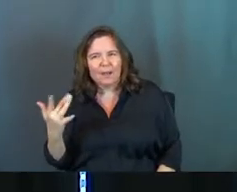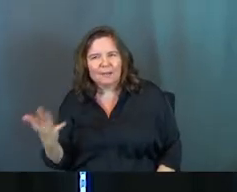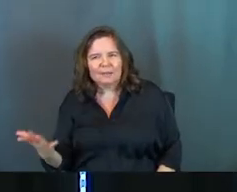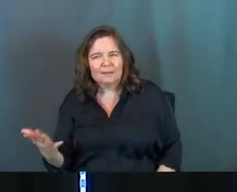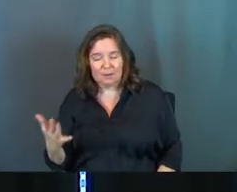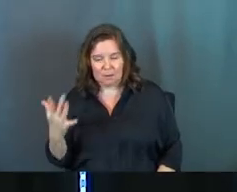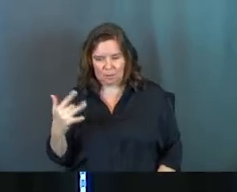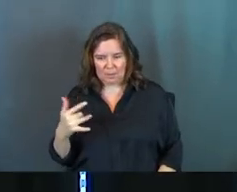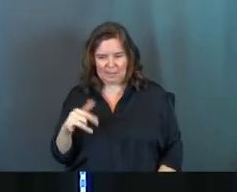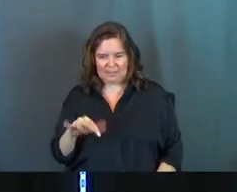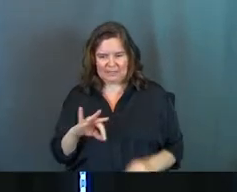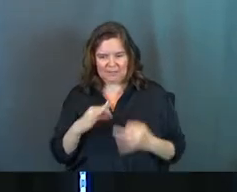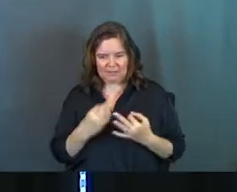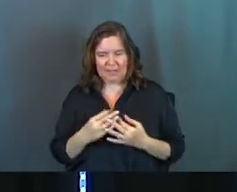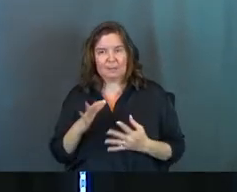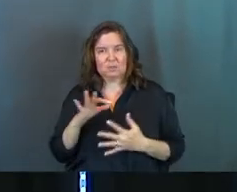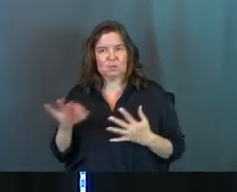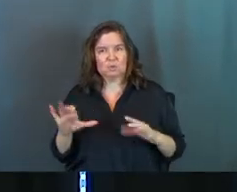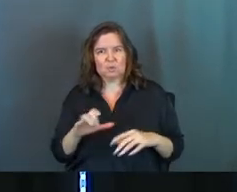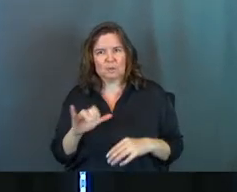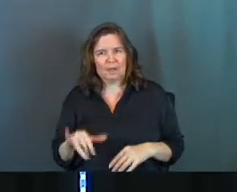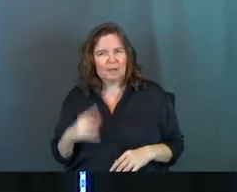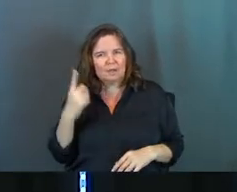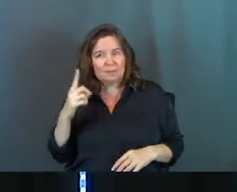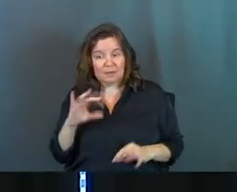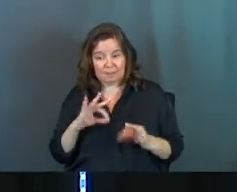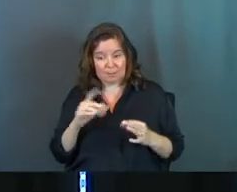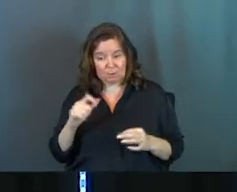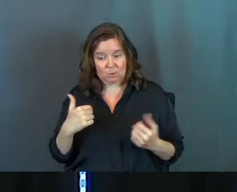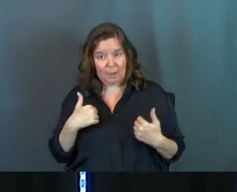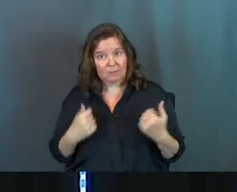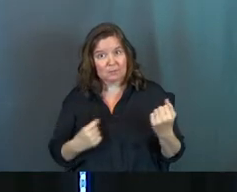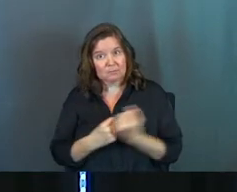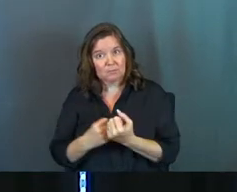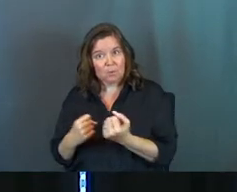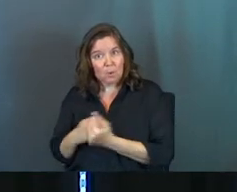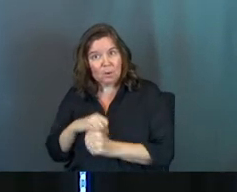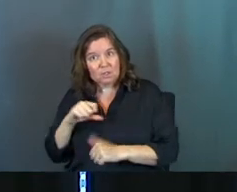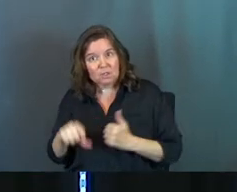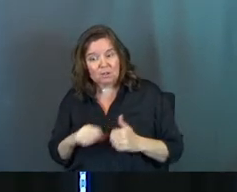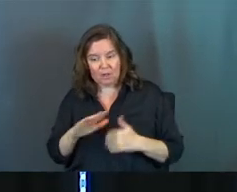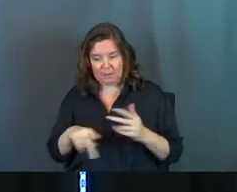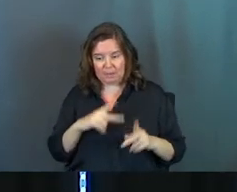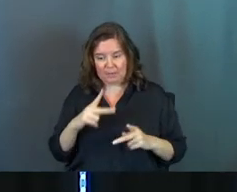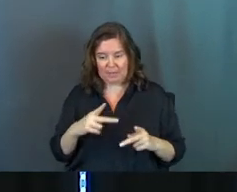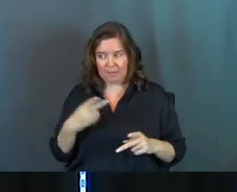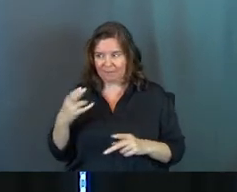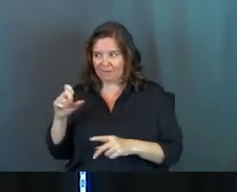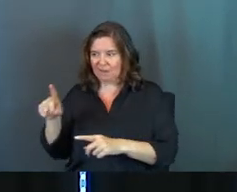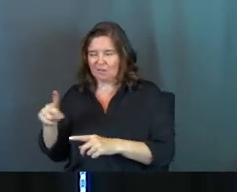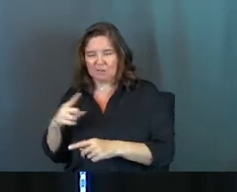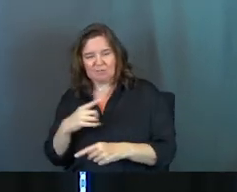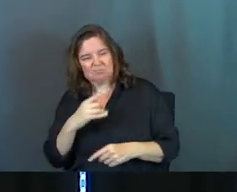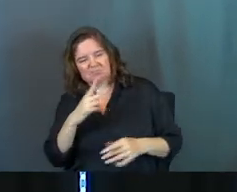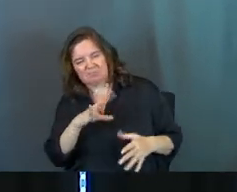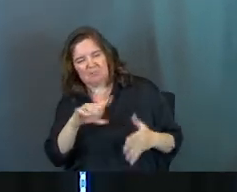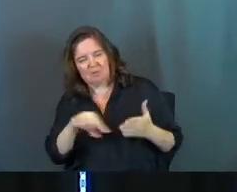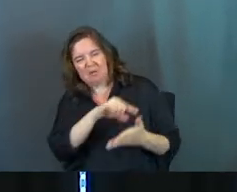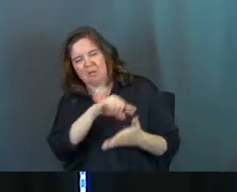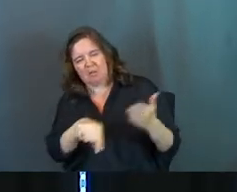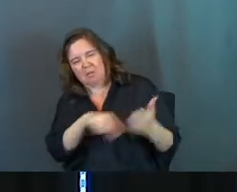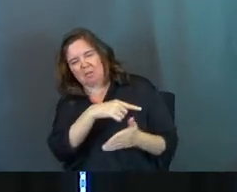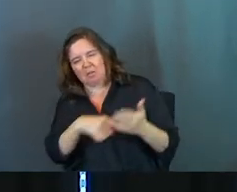You know what I'm saying? Like, why, why is family choosing to do that? Isn't family supposed to have each other's back? All these other people, the Pharisees are like, Oh, he's,